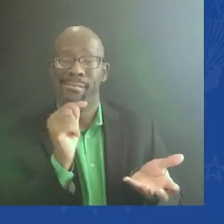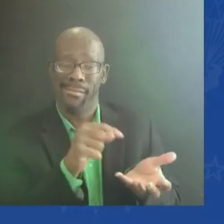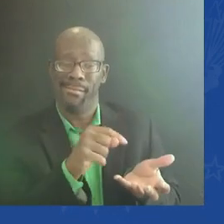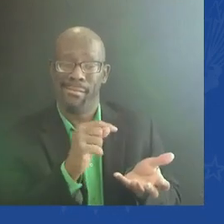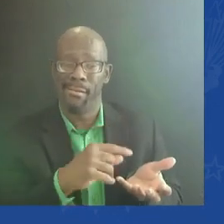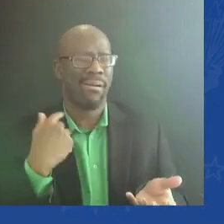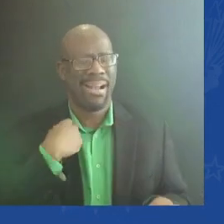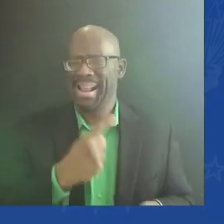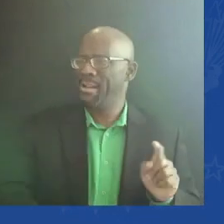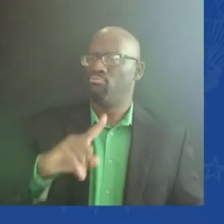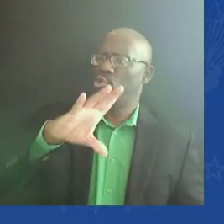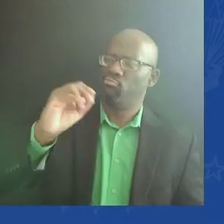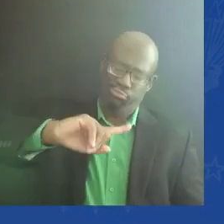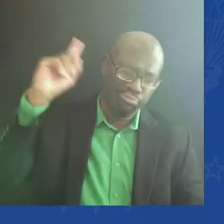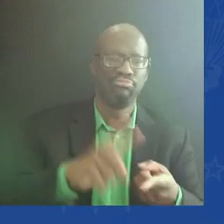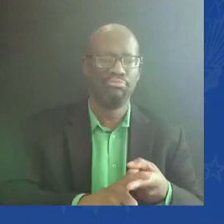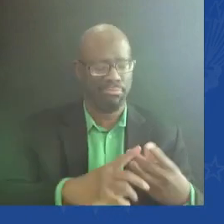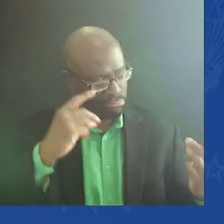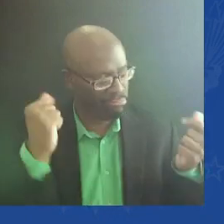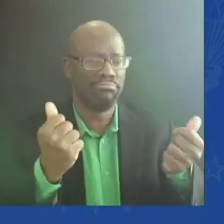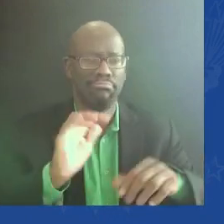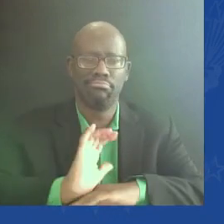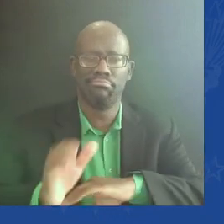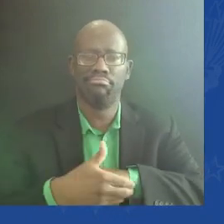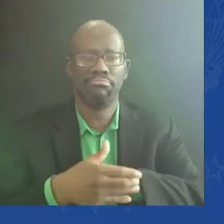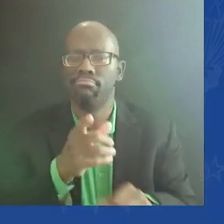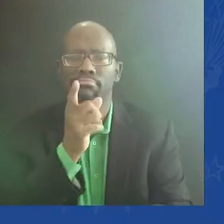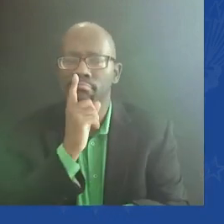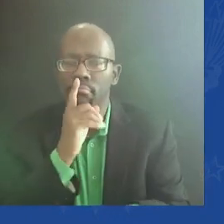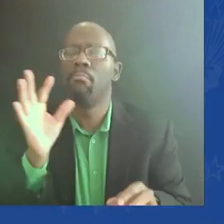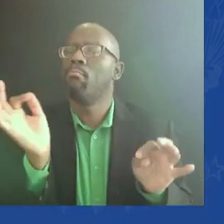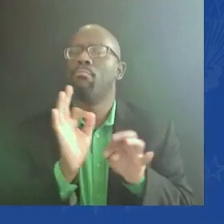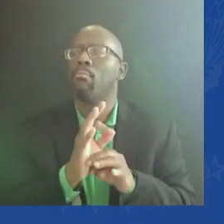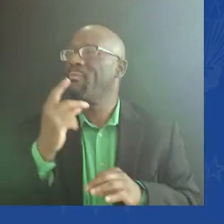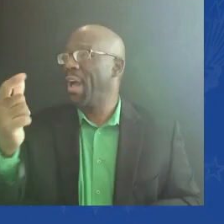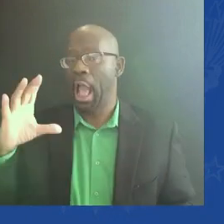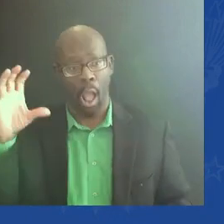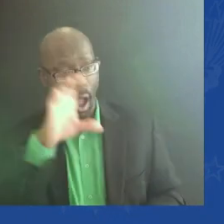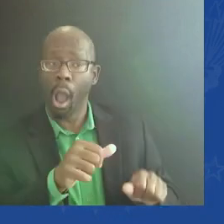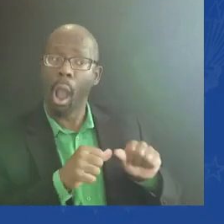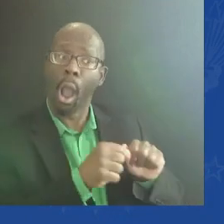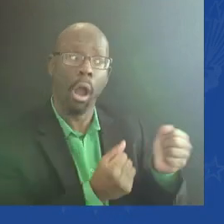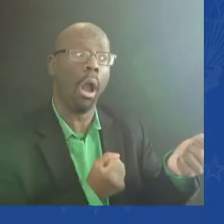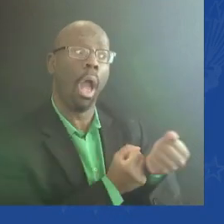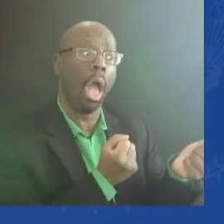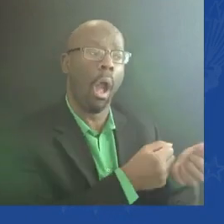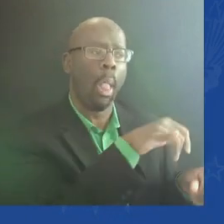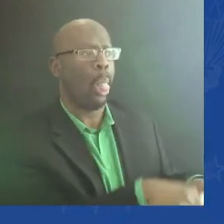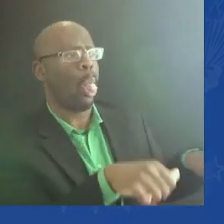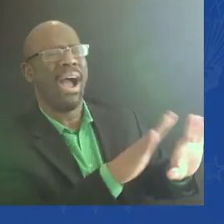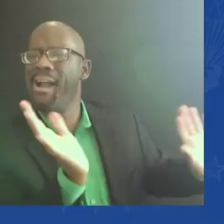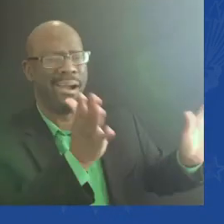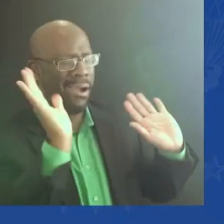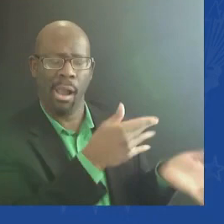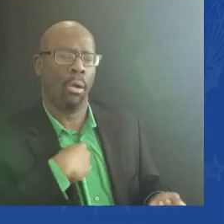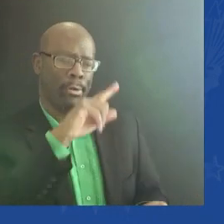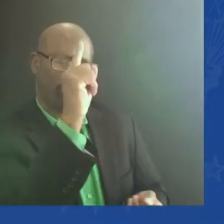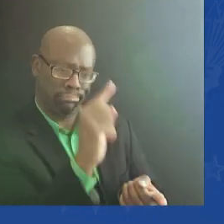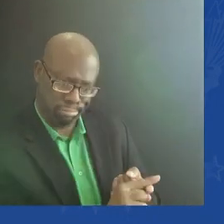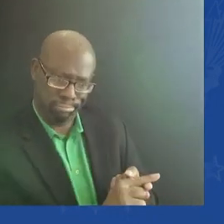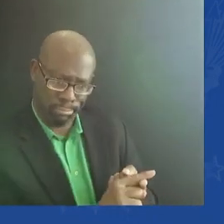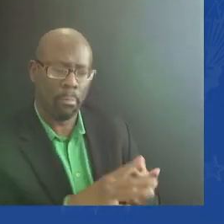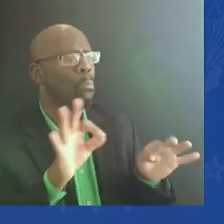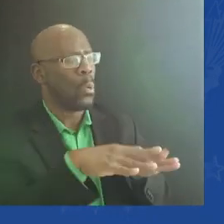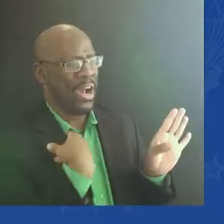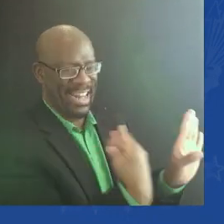argument that we should move more rapidly to renewable energy, to wind and solar and other means of energy. But the idea